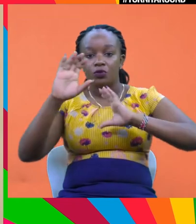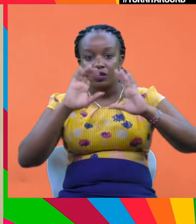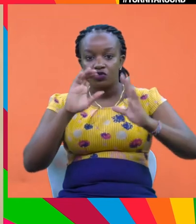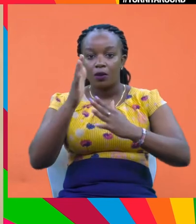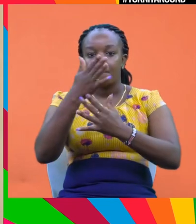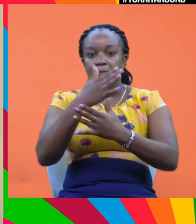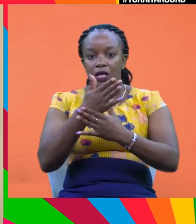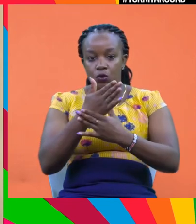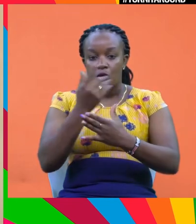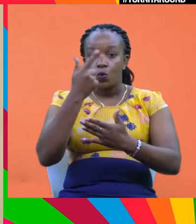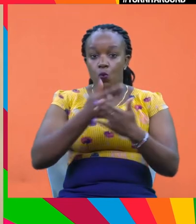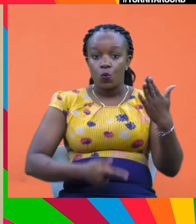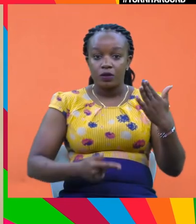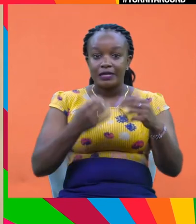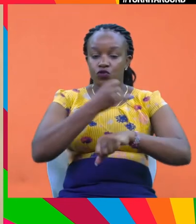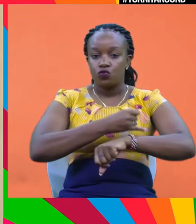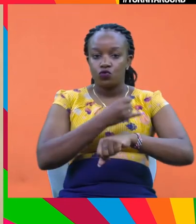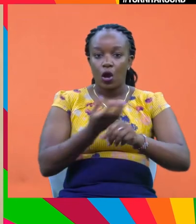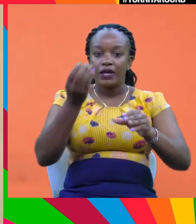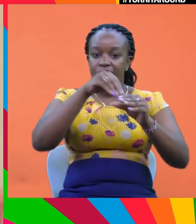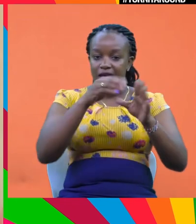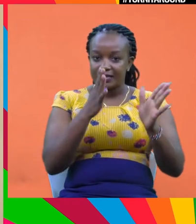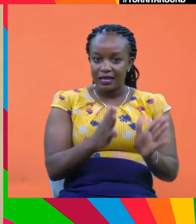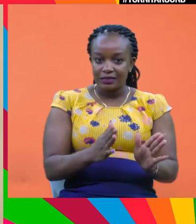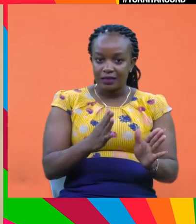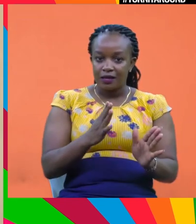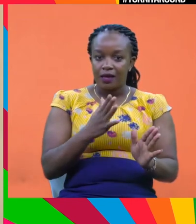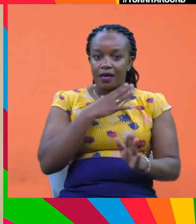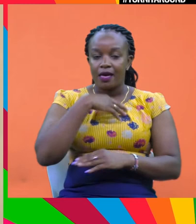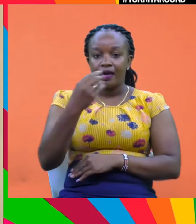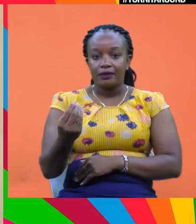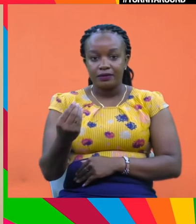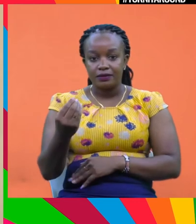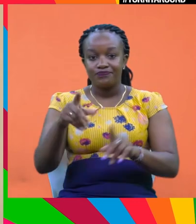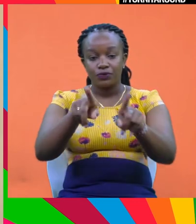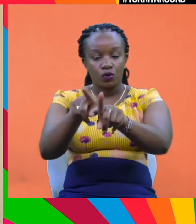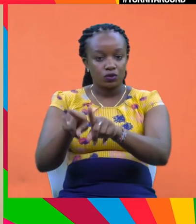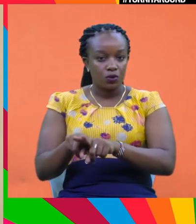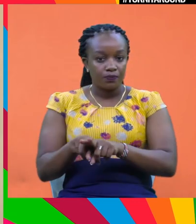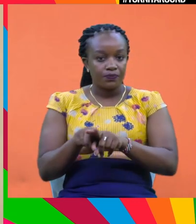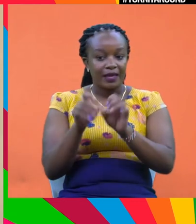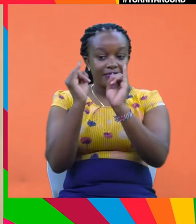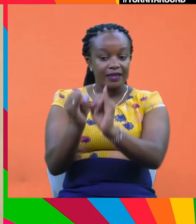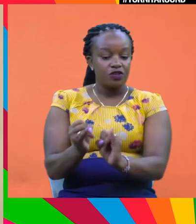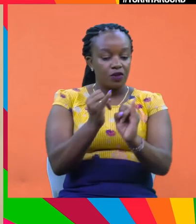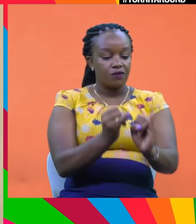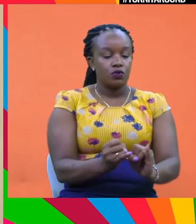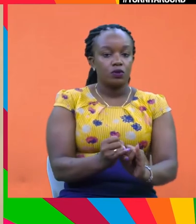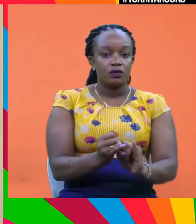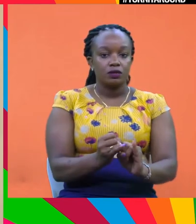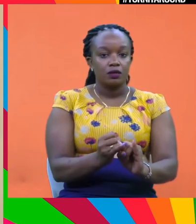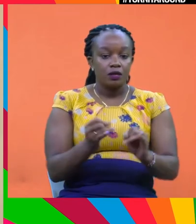between what the institutional investors, the big money and also the individuals,